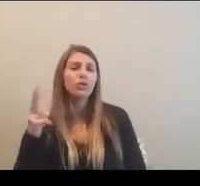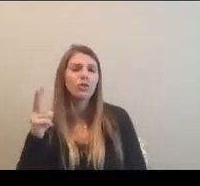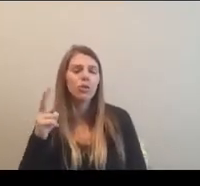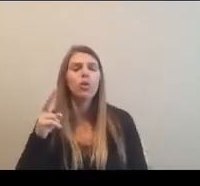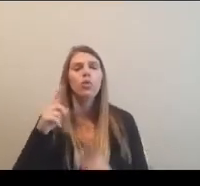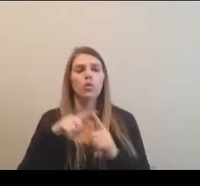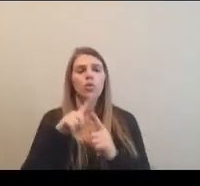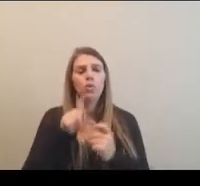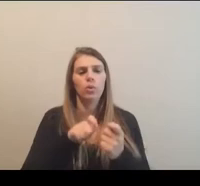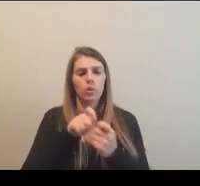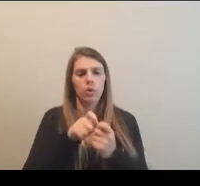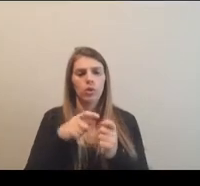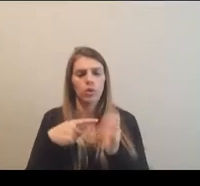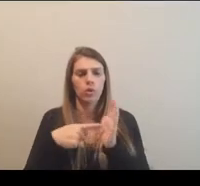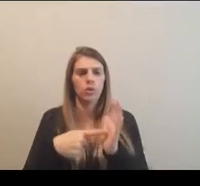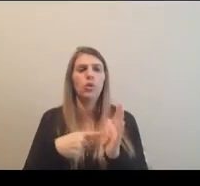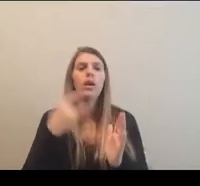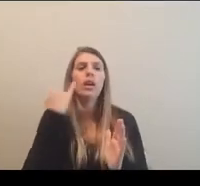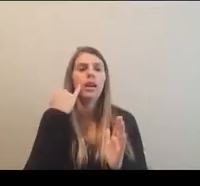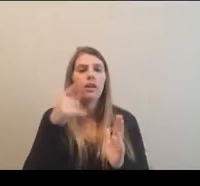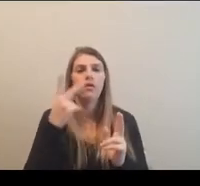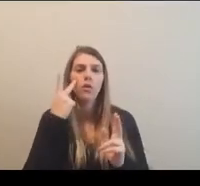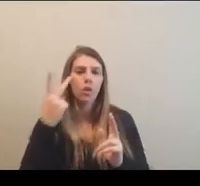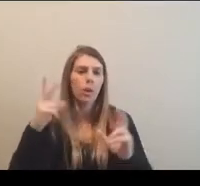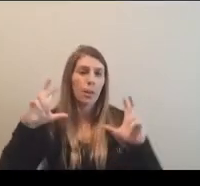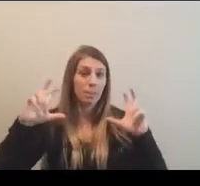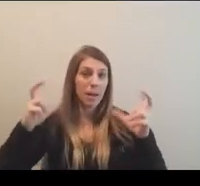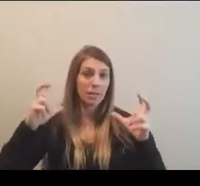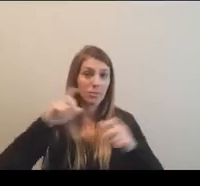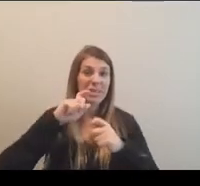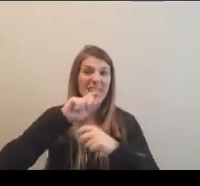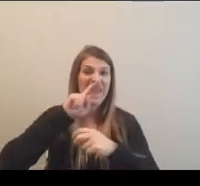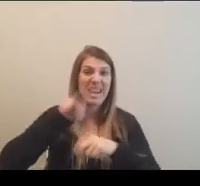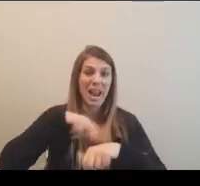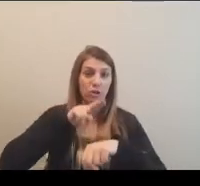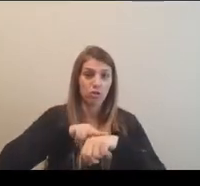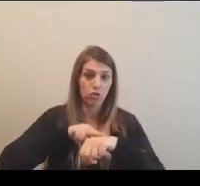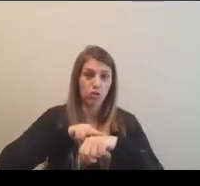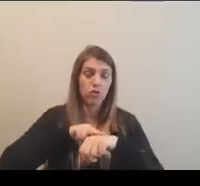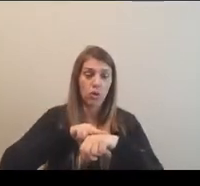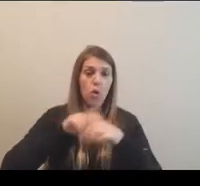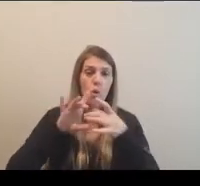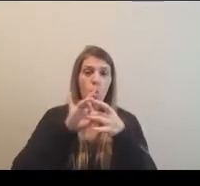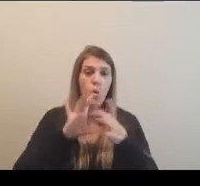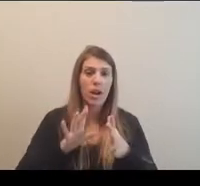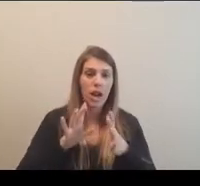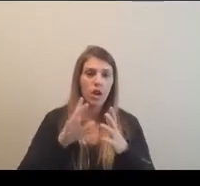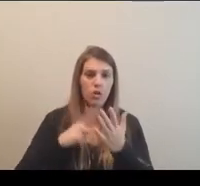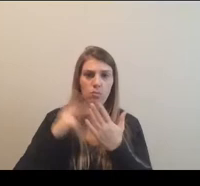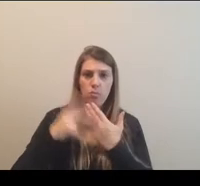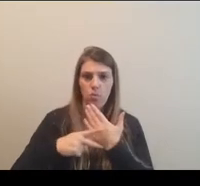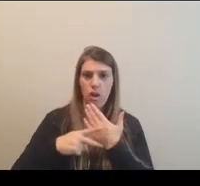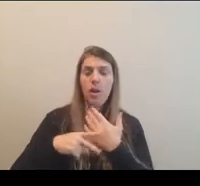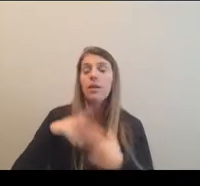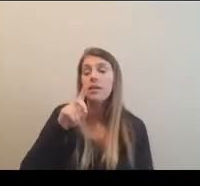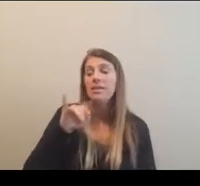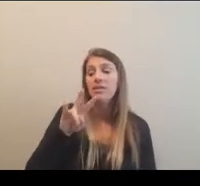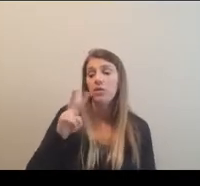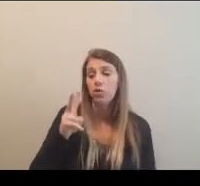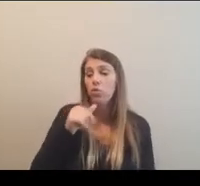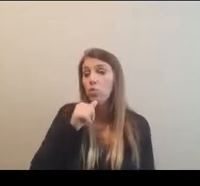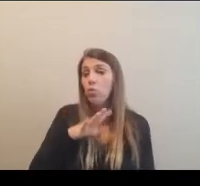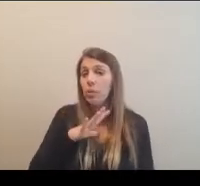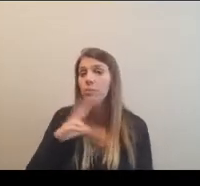explicitly call out when you look at our basketball specific national core, our national coordinator program, division two women's